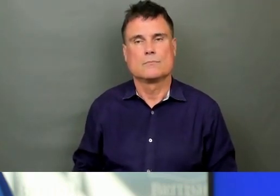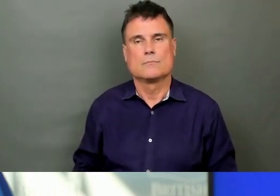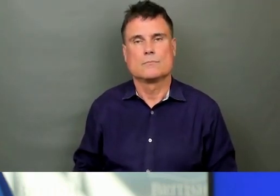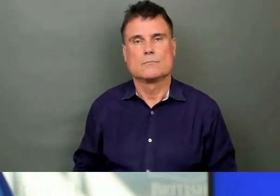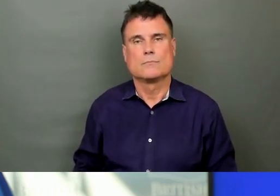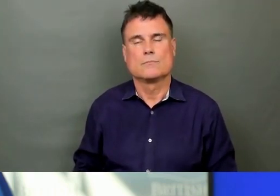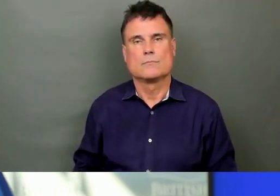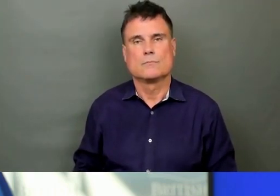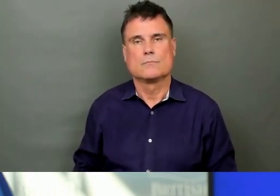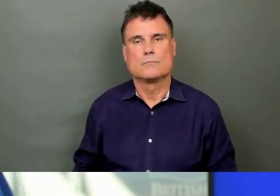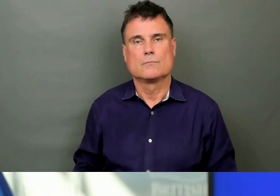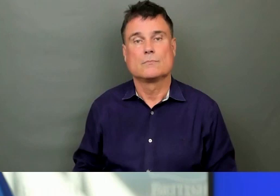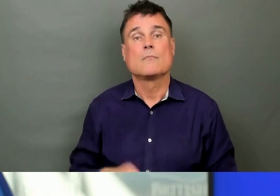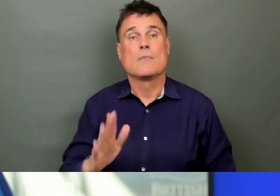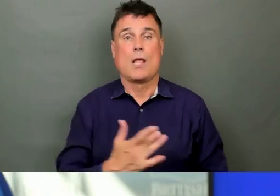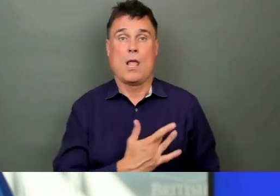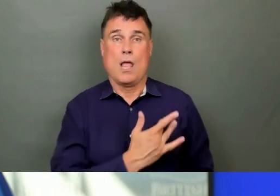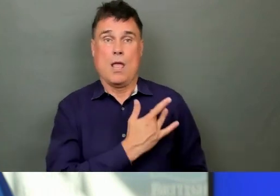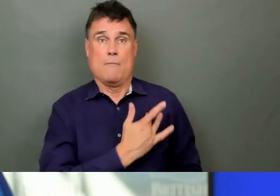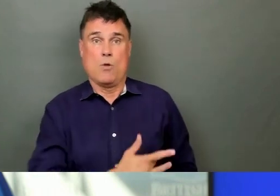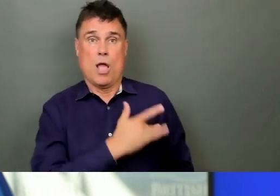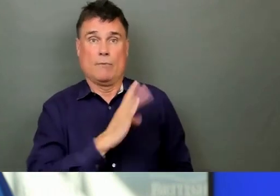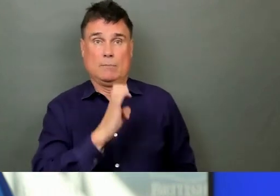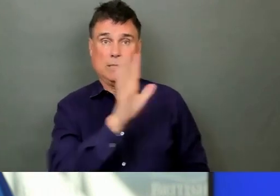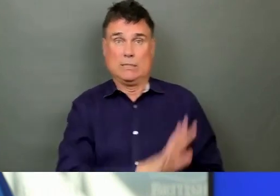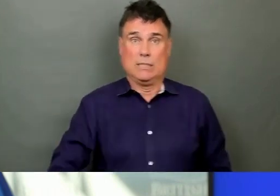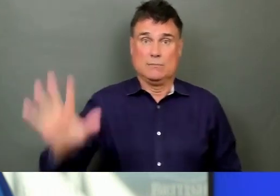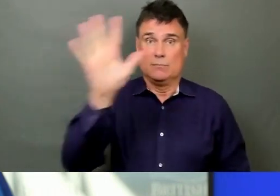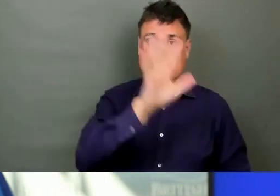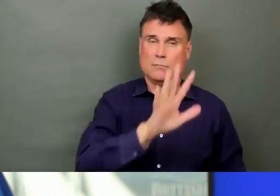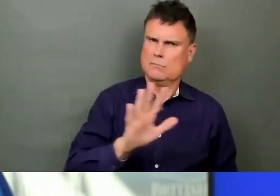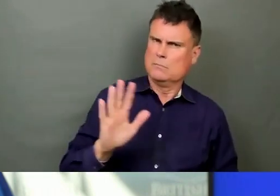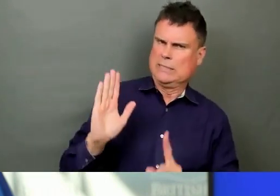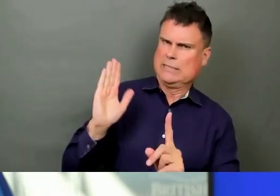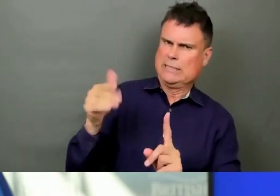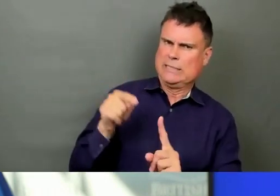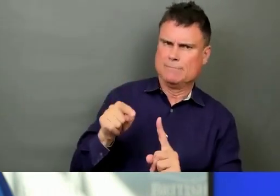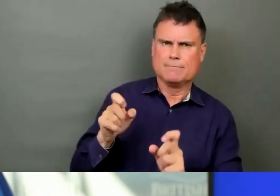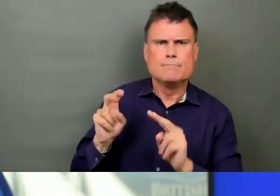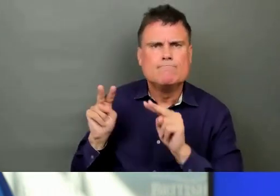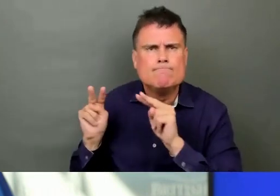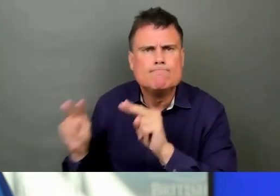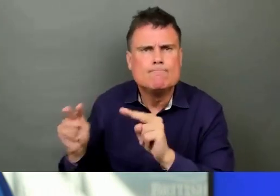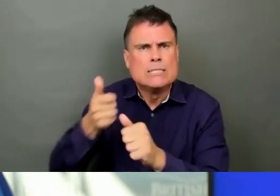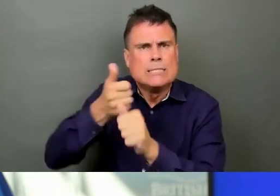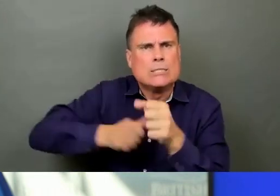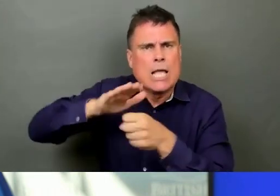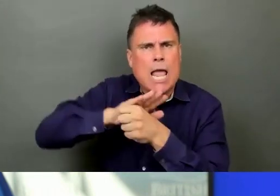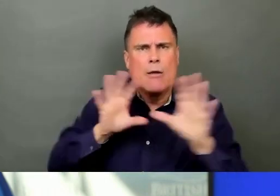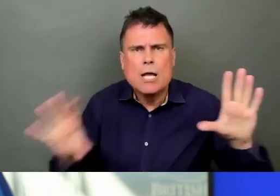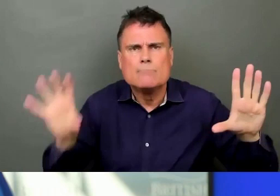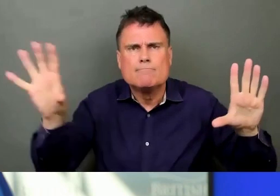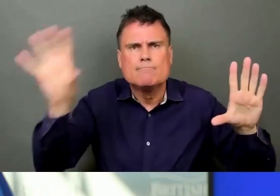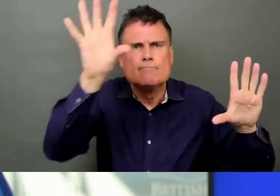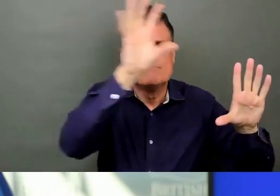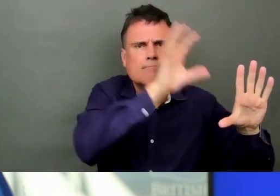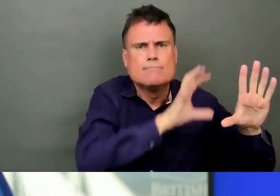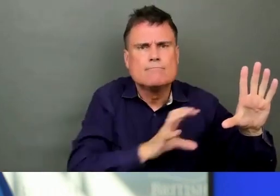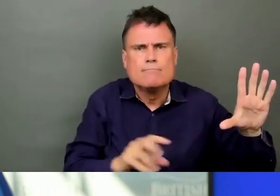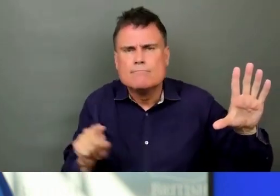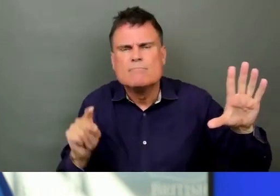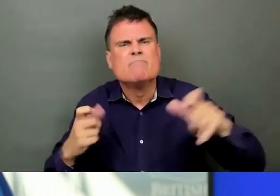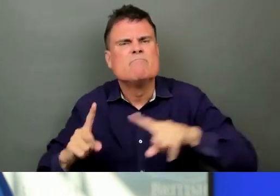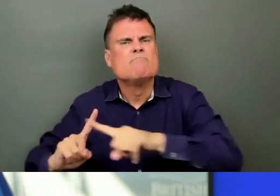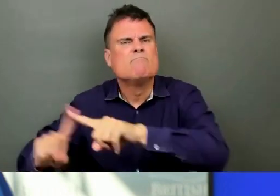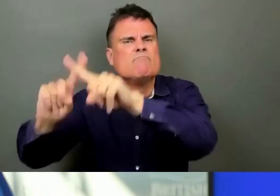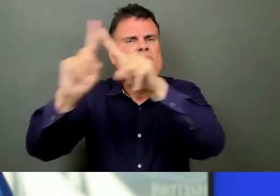response to COVID, and looking at how the ferries are packed up for the whole weekend, is there a